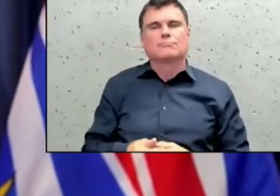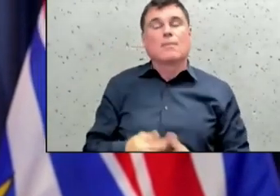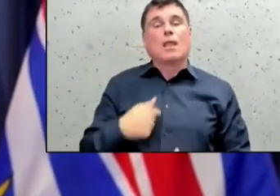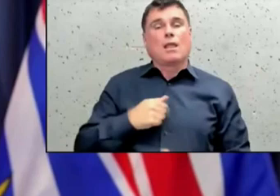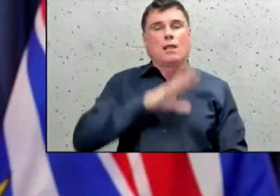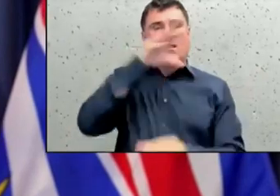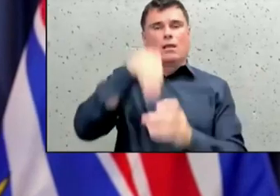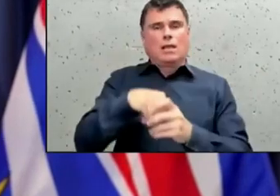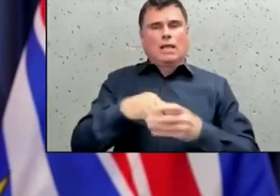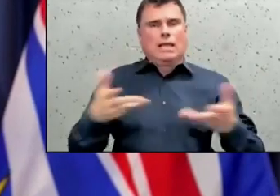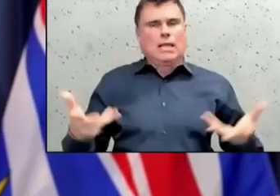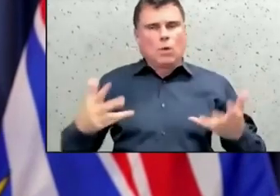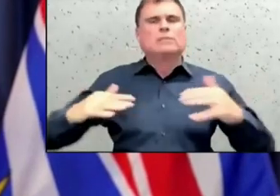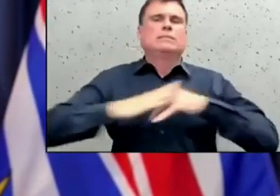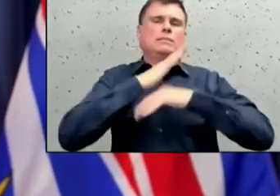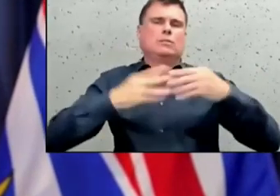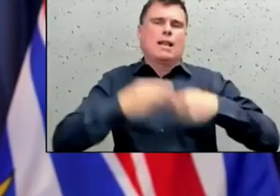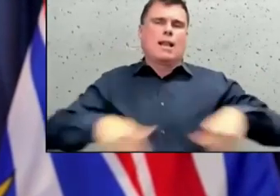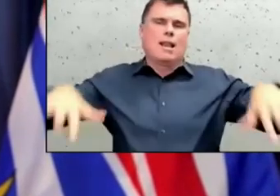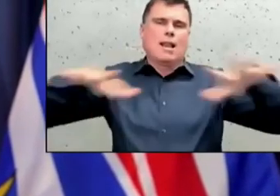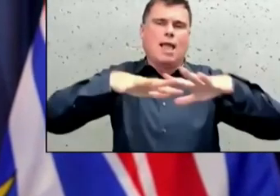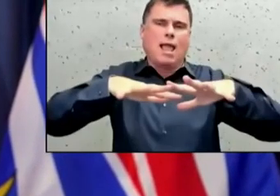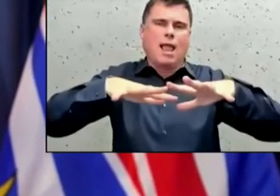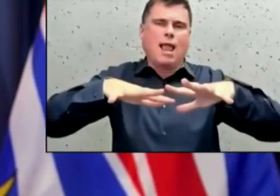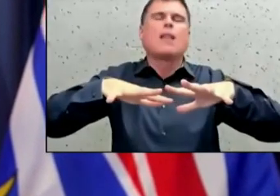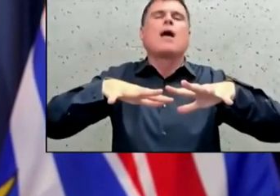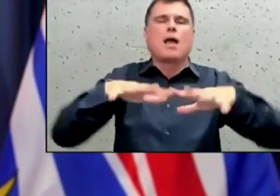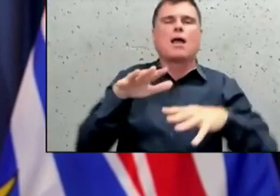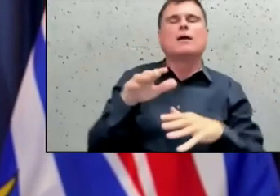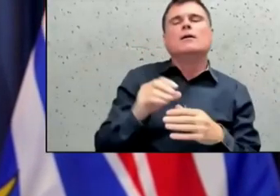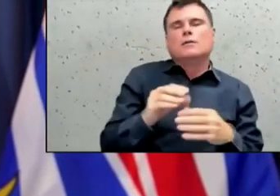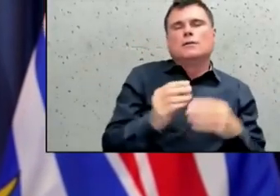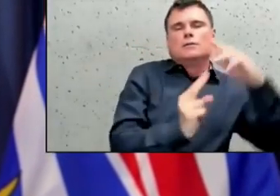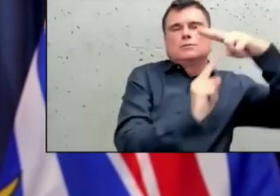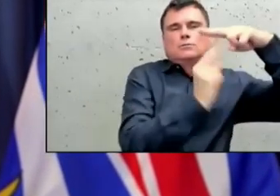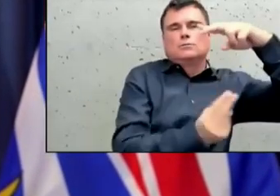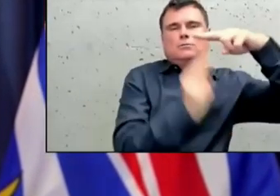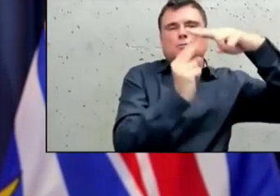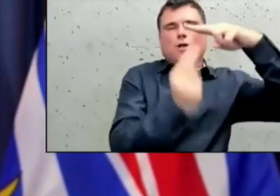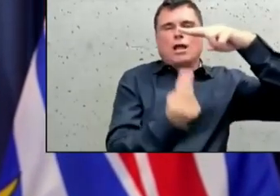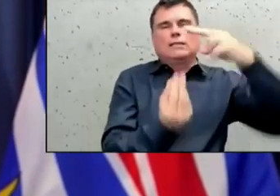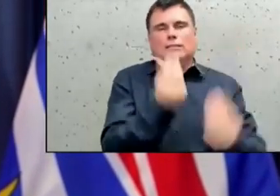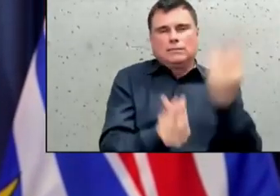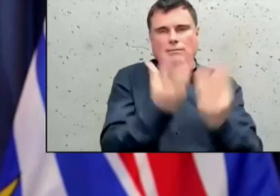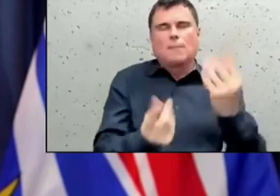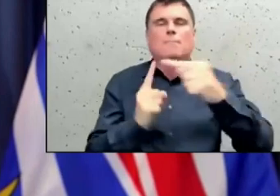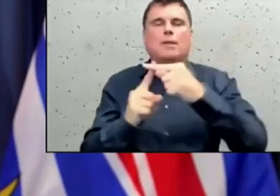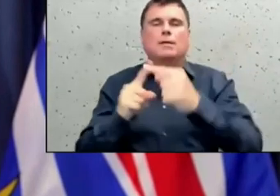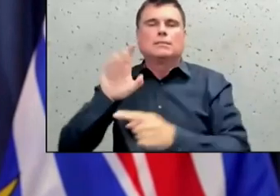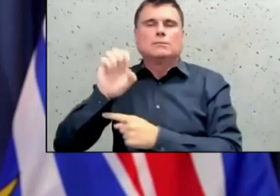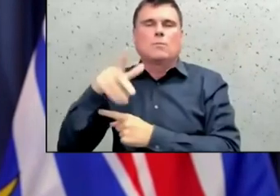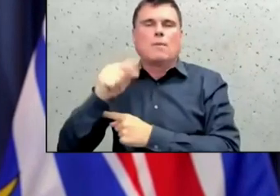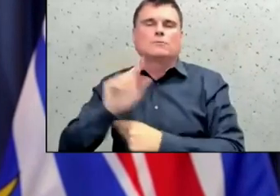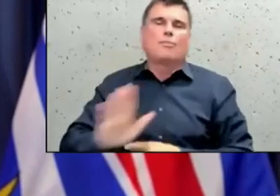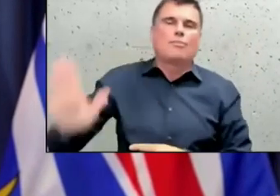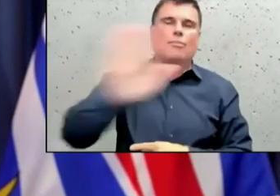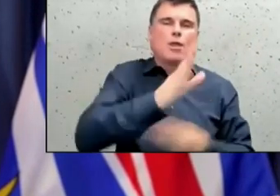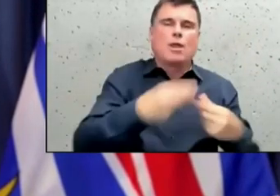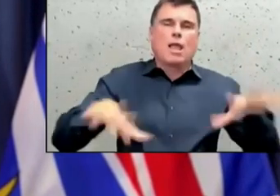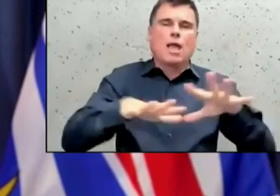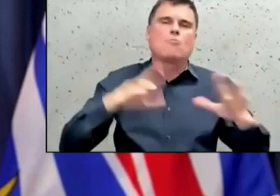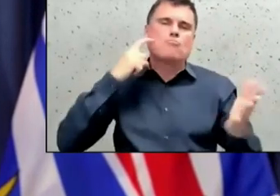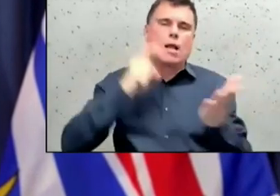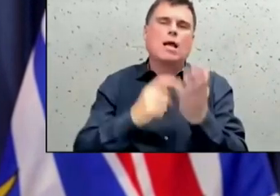people of the Songhees and the Esquimalt First Nations. I wanted to start by, of course, sending our best and our